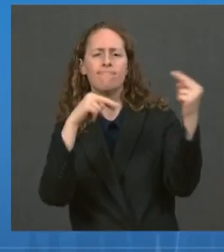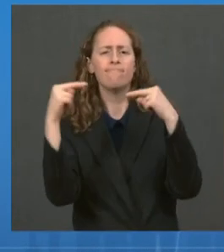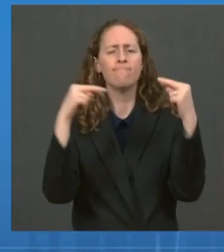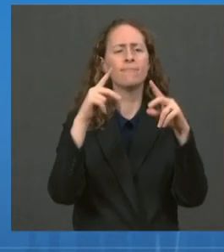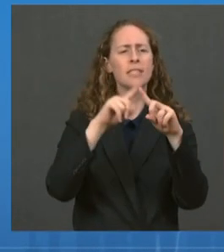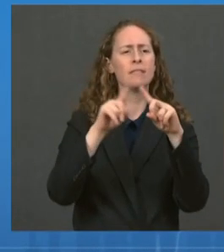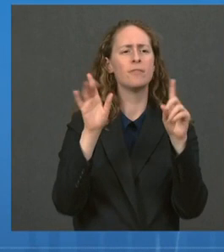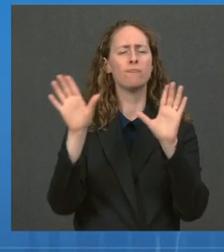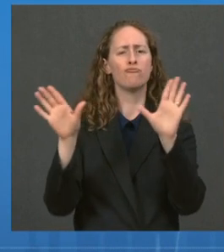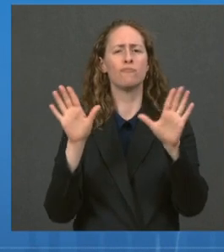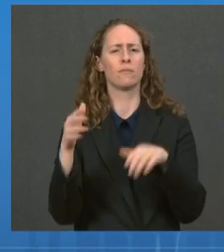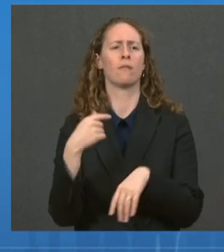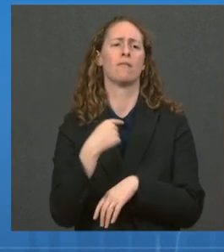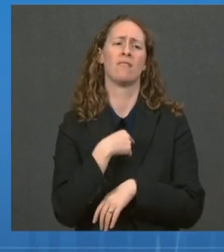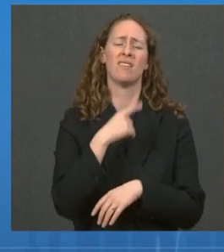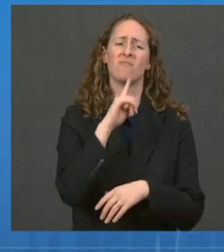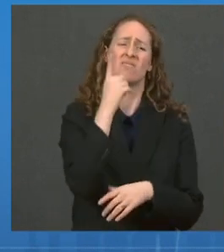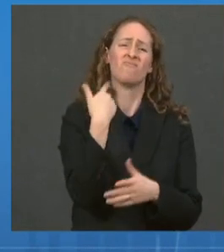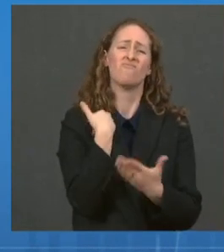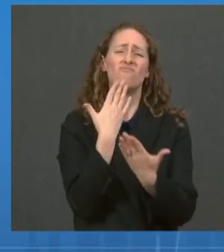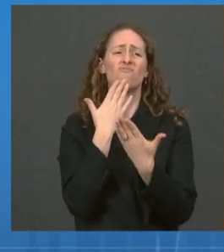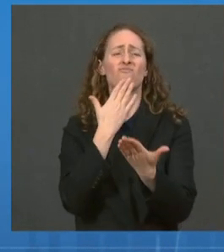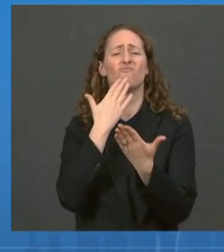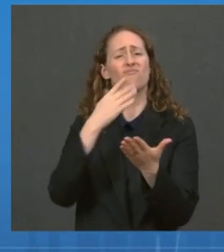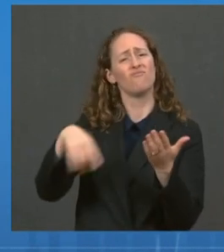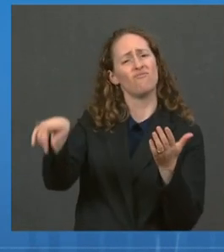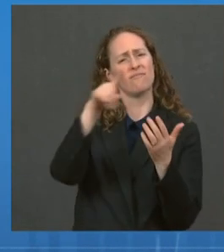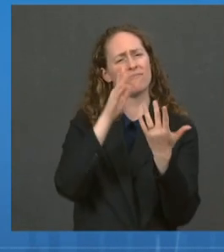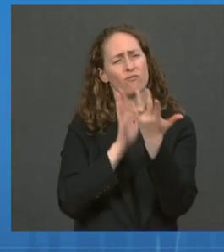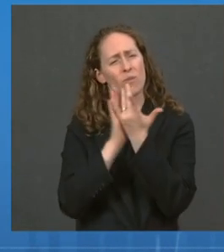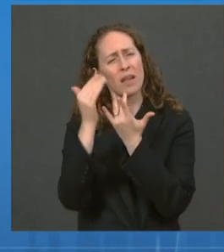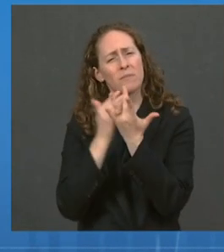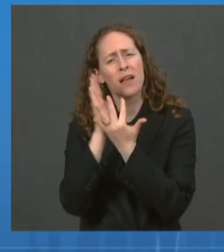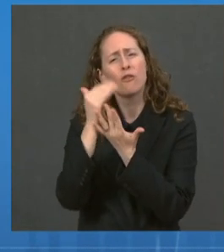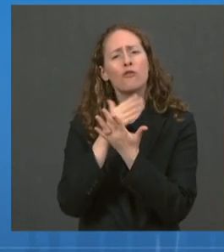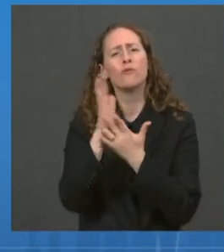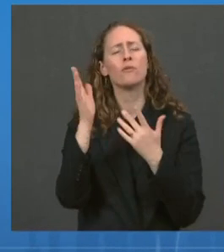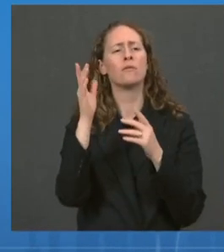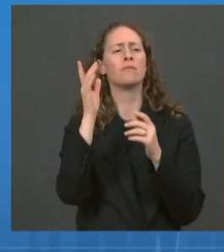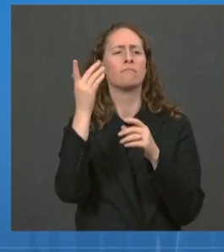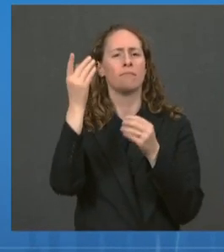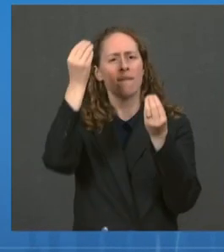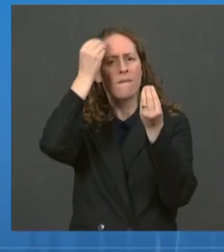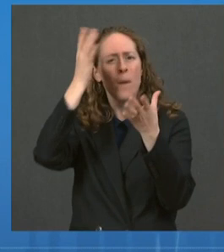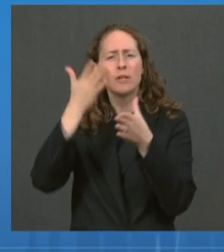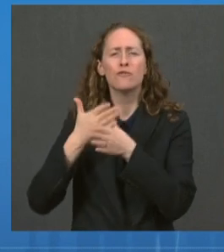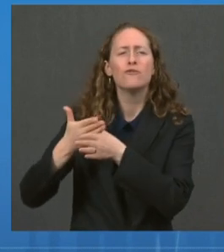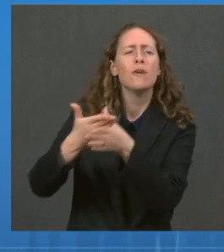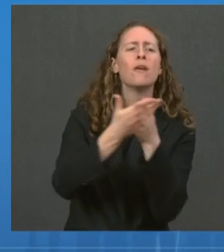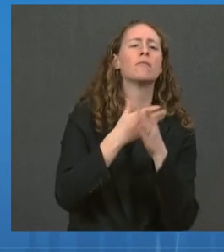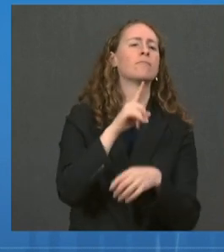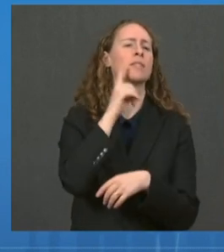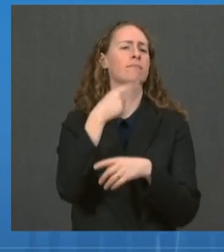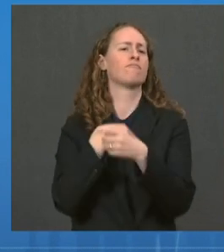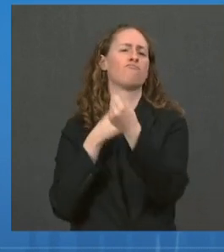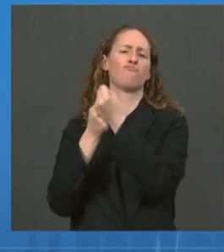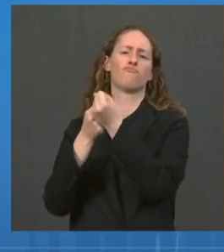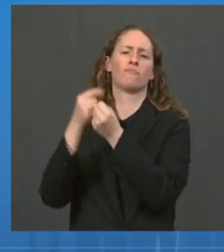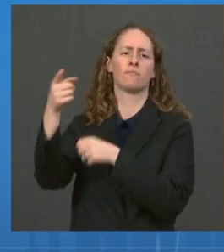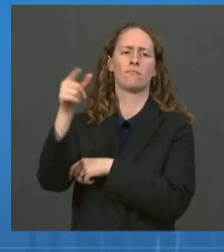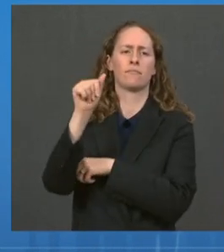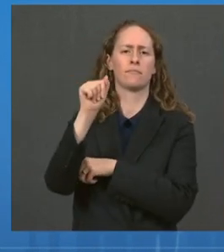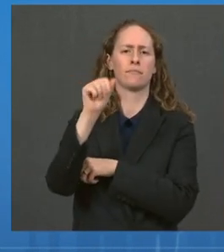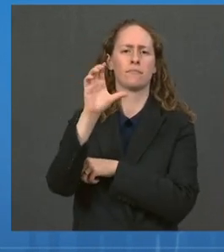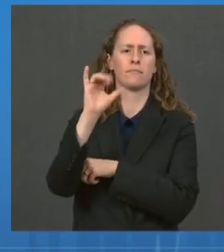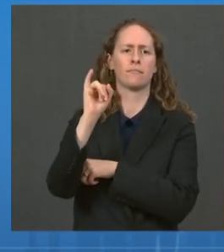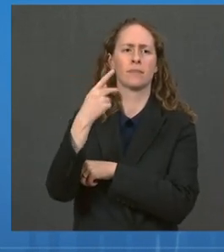transparent scientific process. Following their vote, I fully endorsed ACIP, the committee's recommendations, that